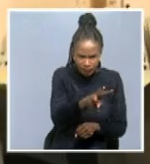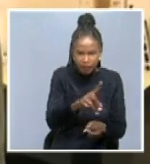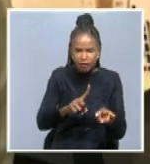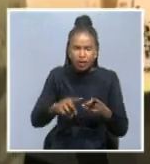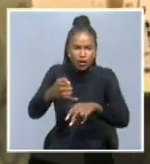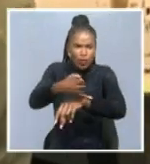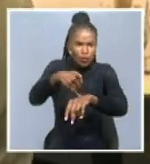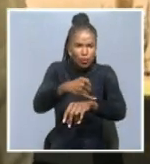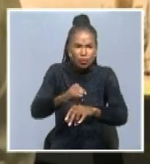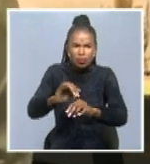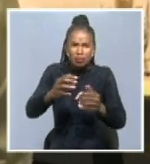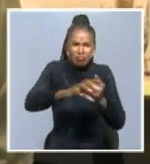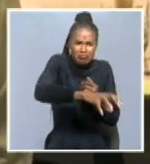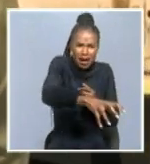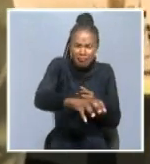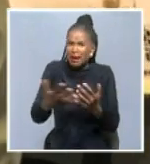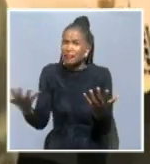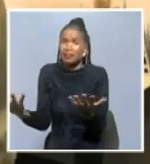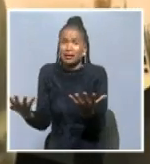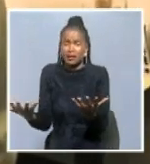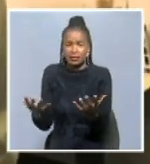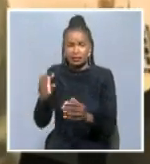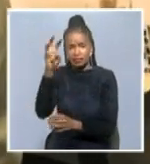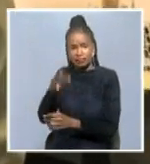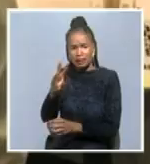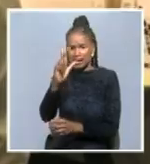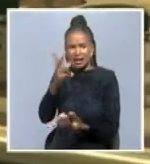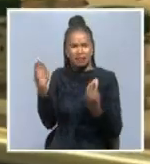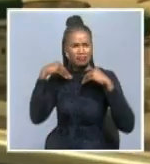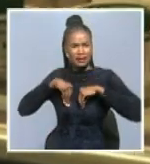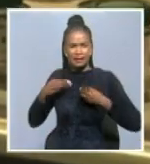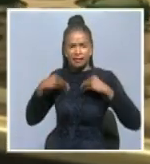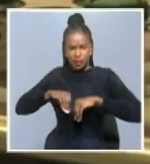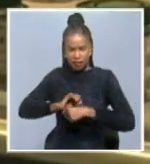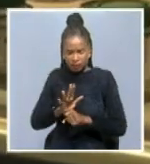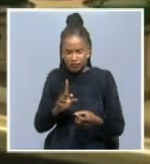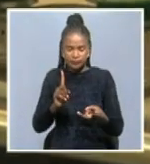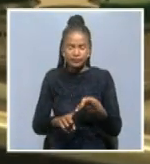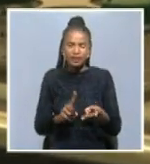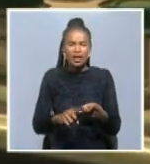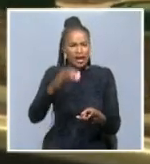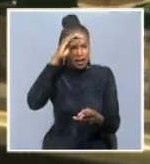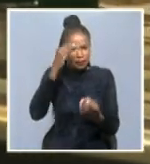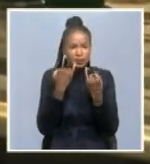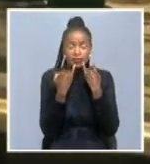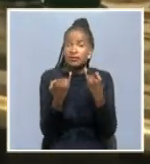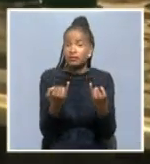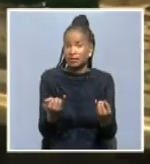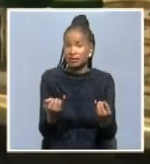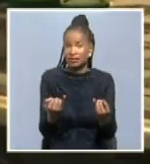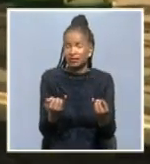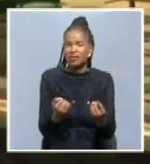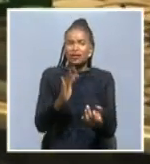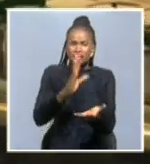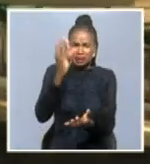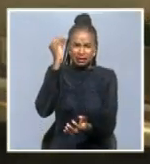locations within Welfers Bay. And then also, we need to collect data that sort of can